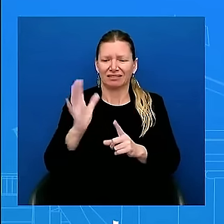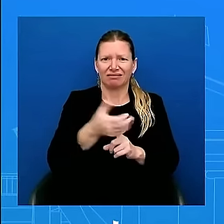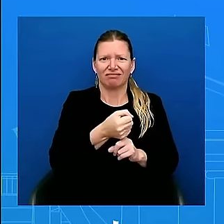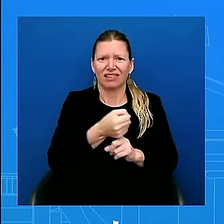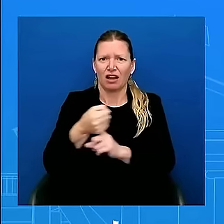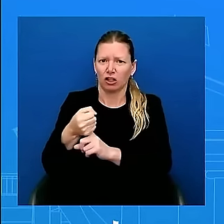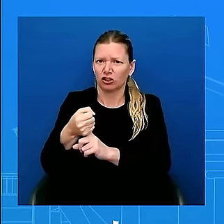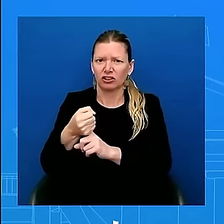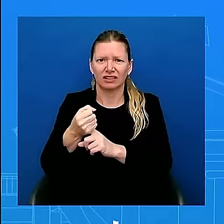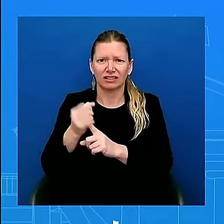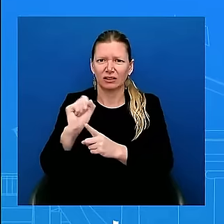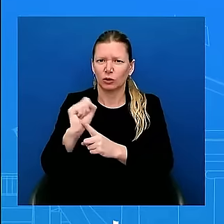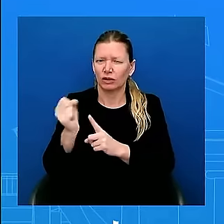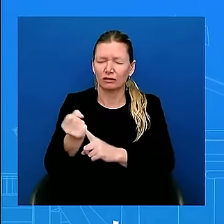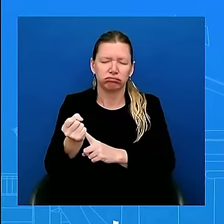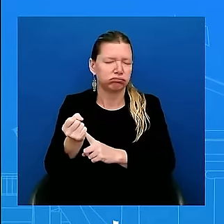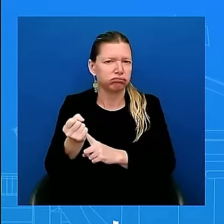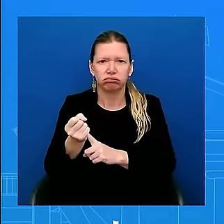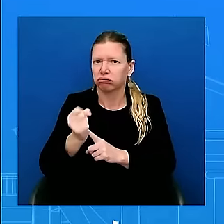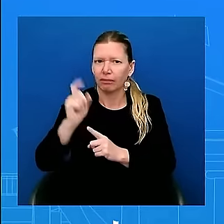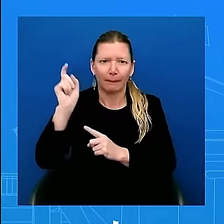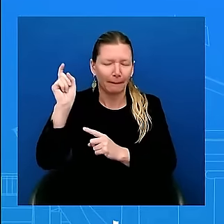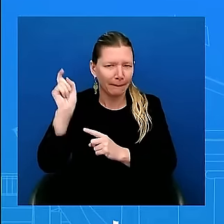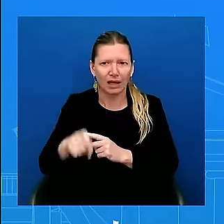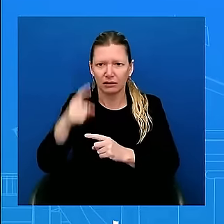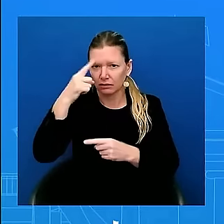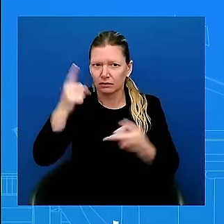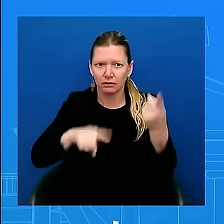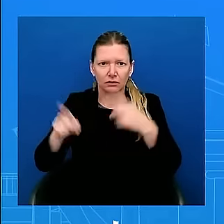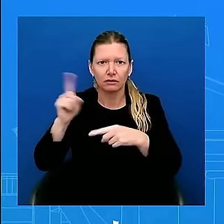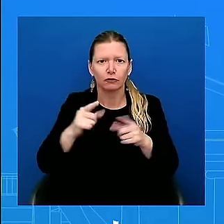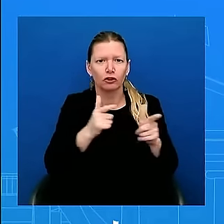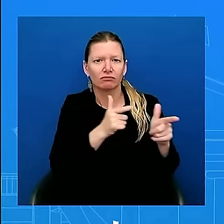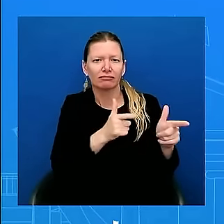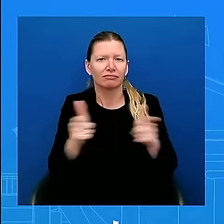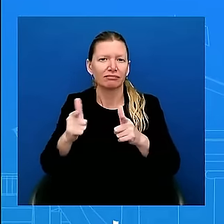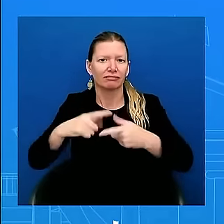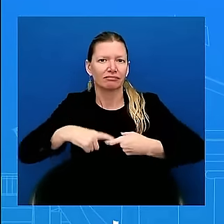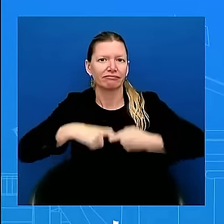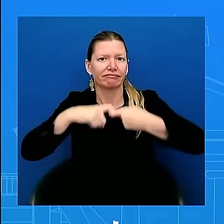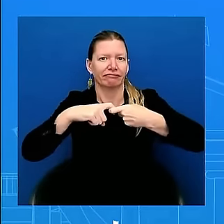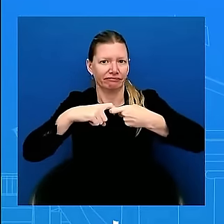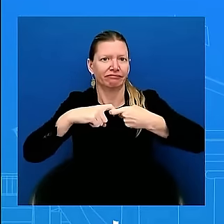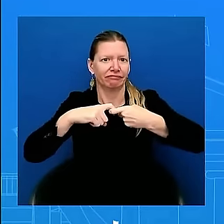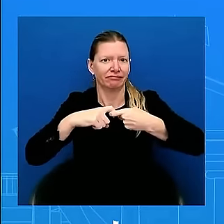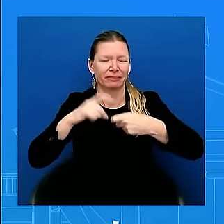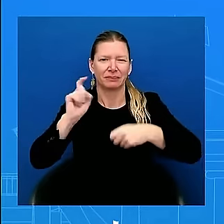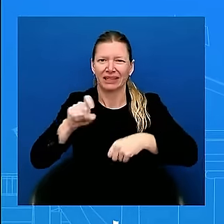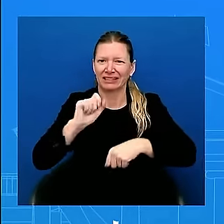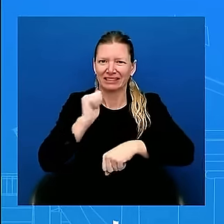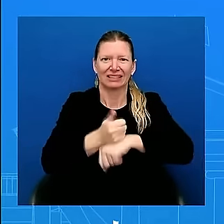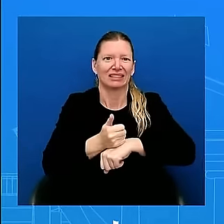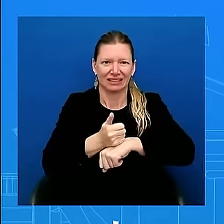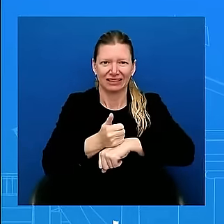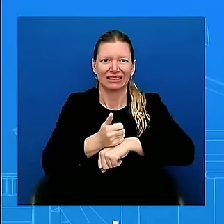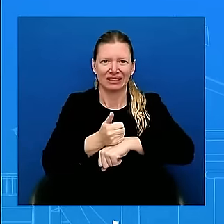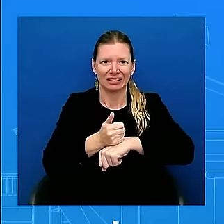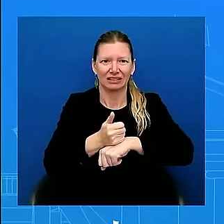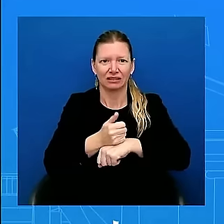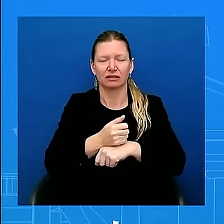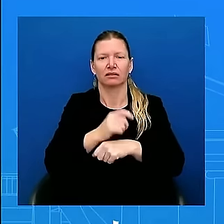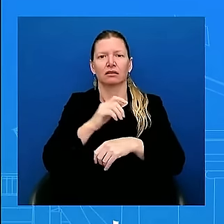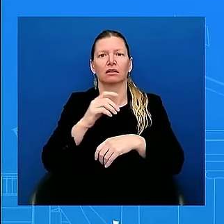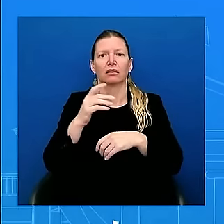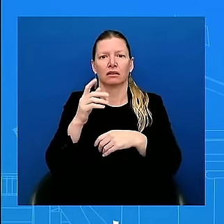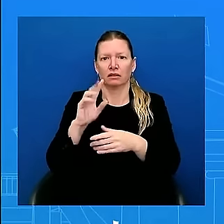also in place at least for Phase 1 for those first six weeks. There are gaps